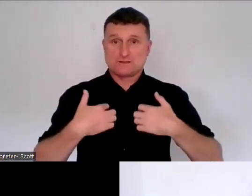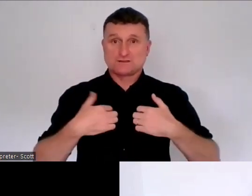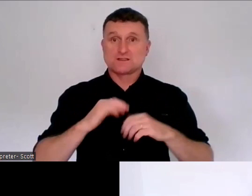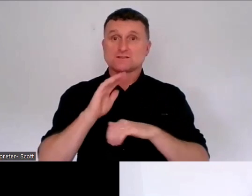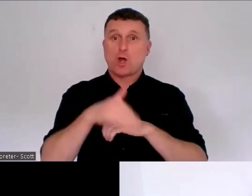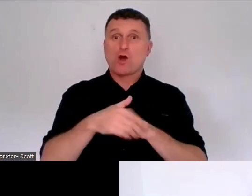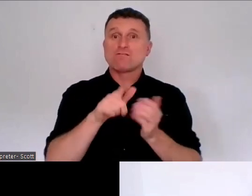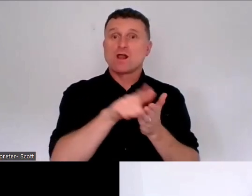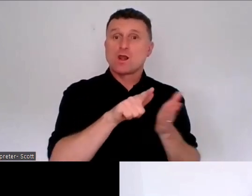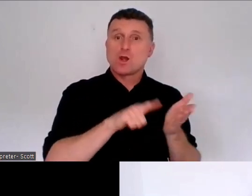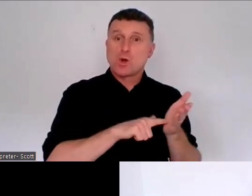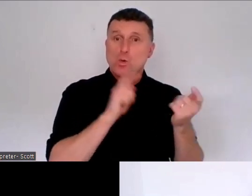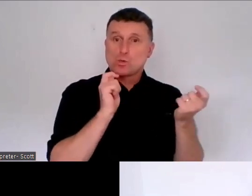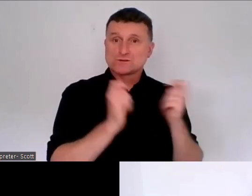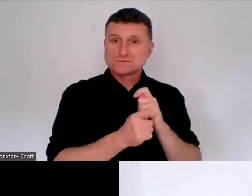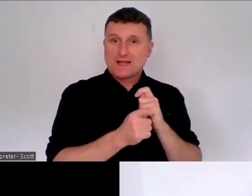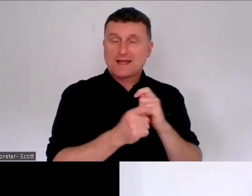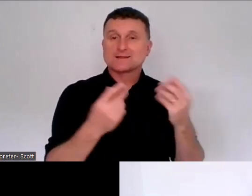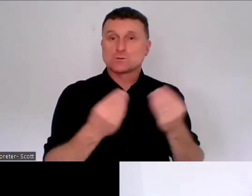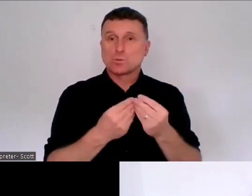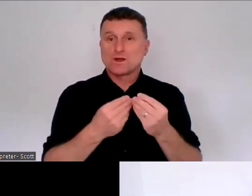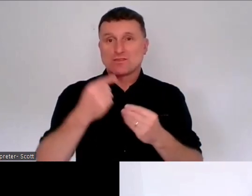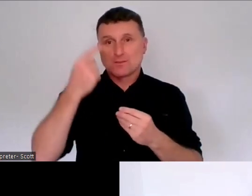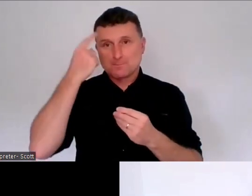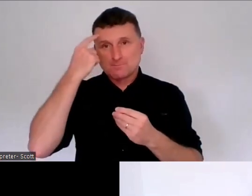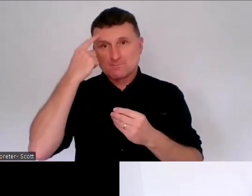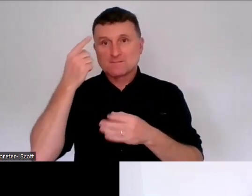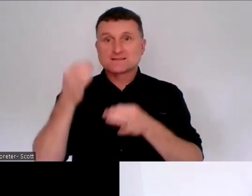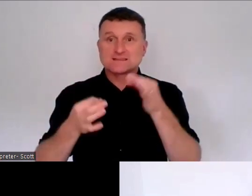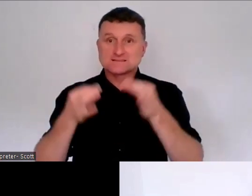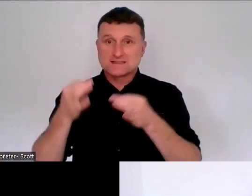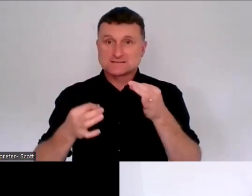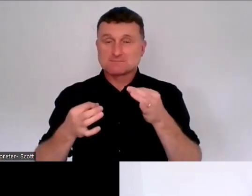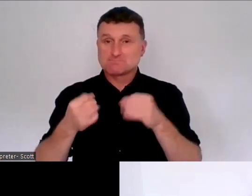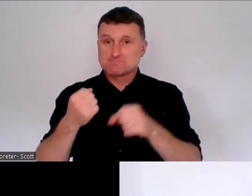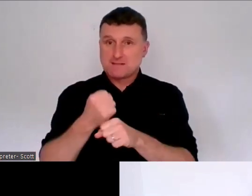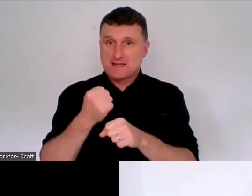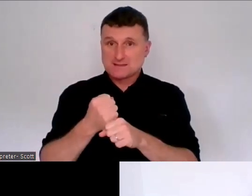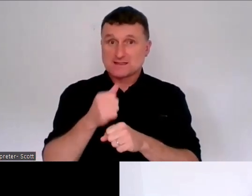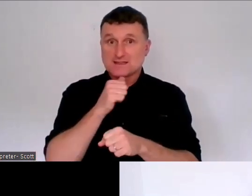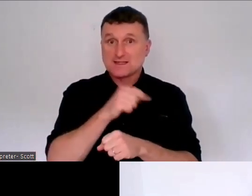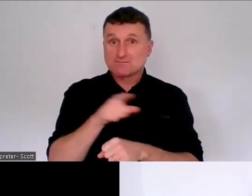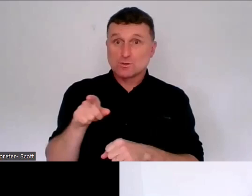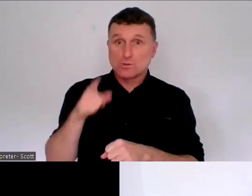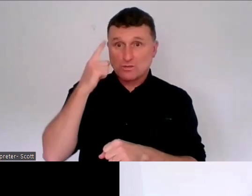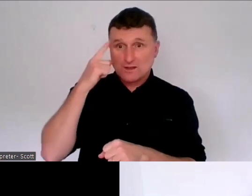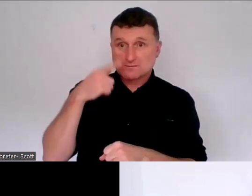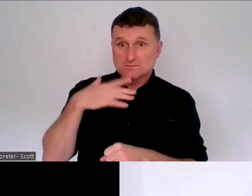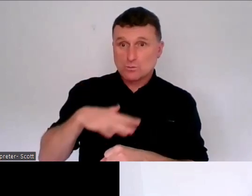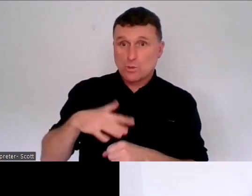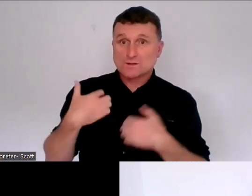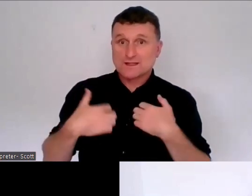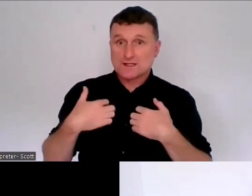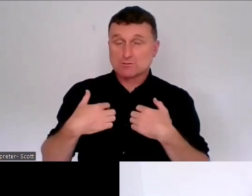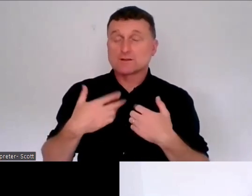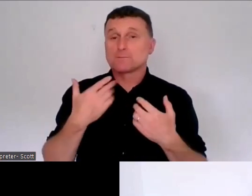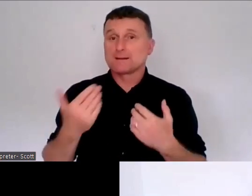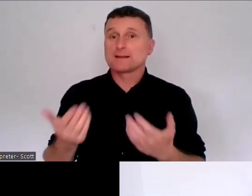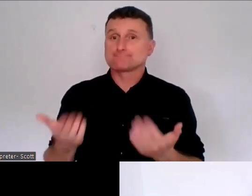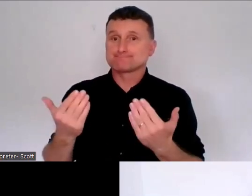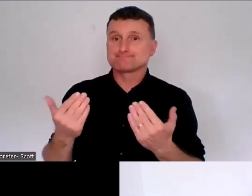so if there's people that you think would have an interest in this in this review, please direct them to our website and encourage them to